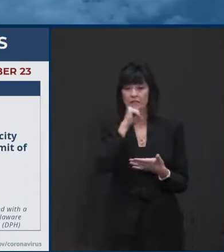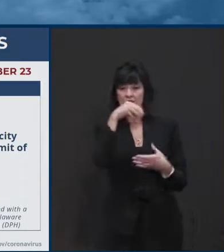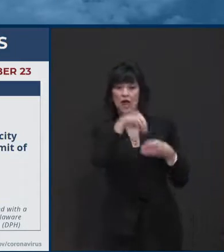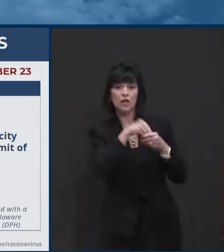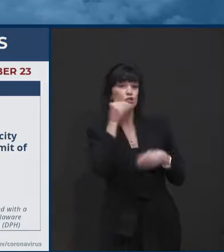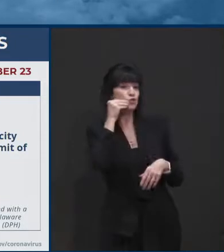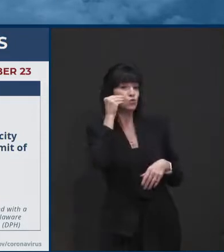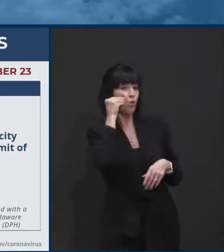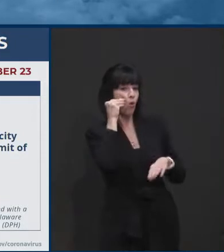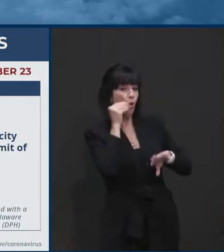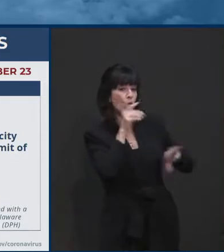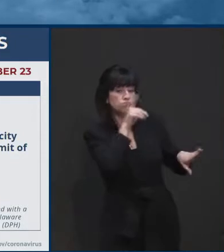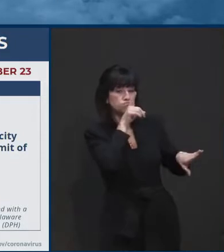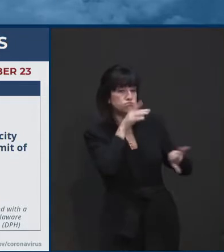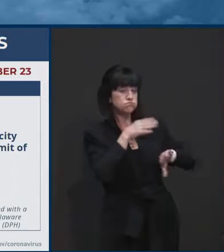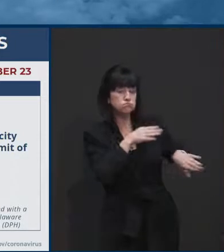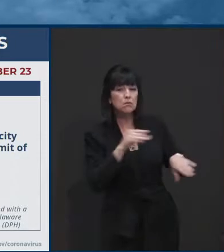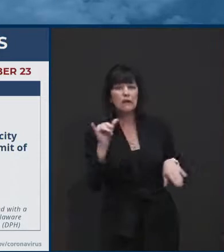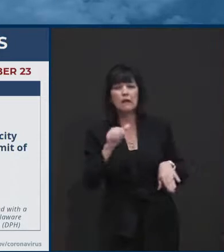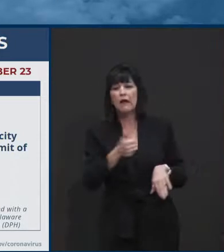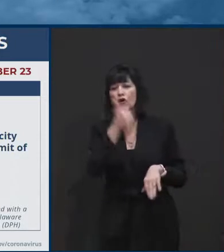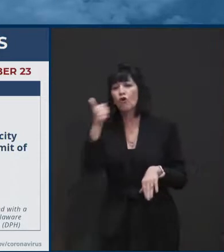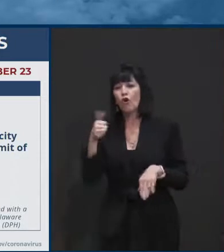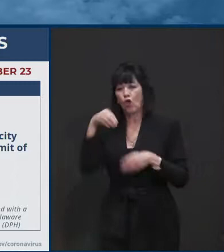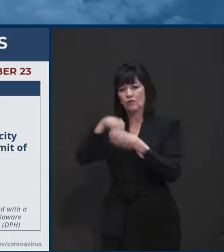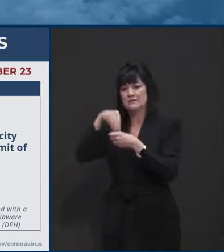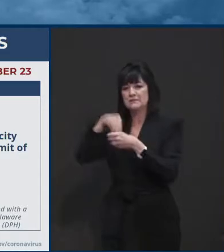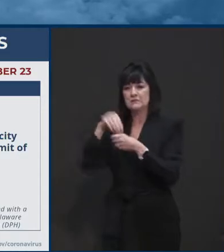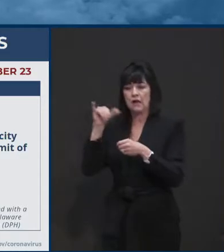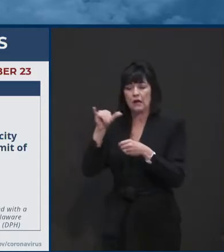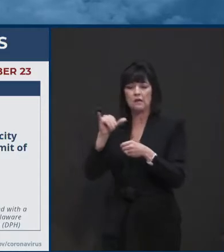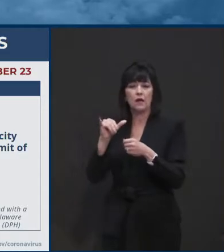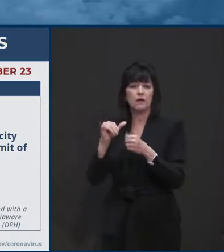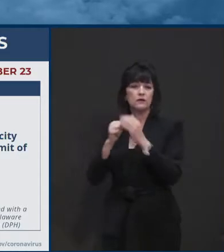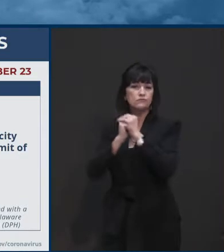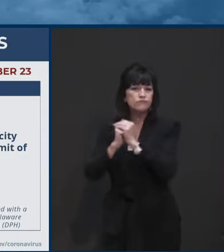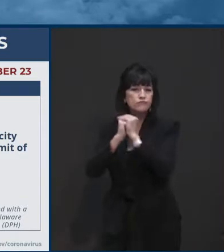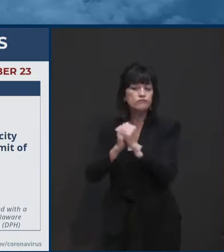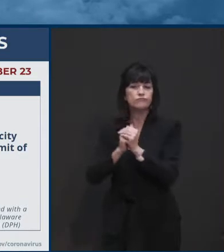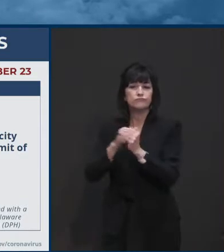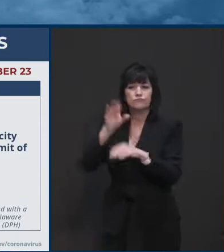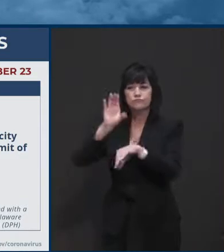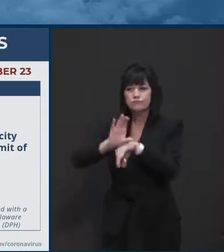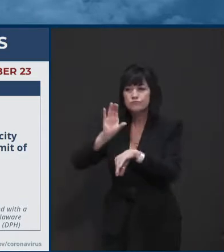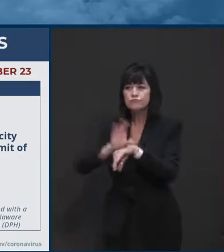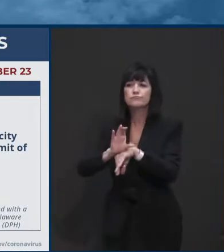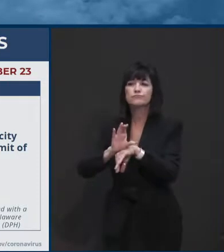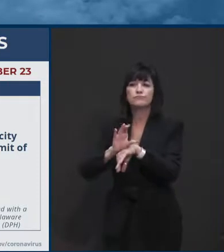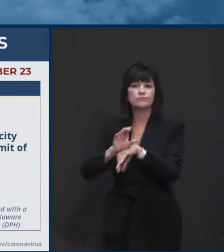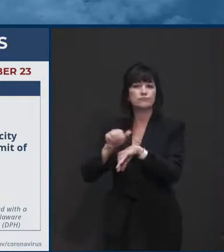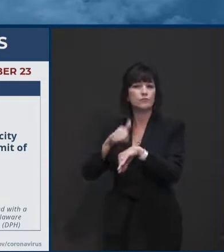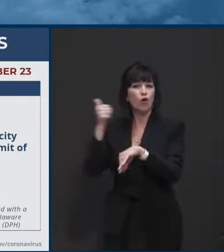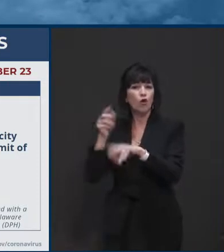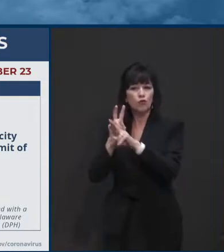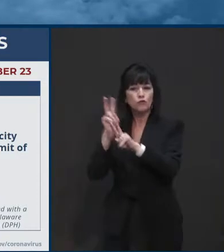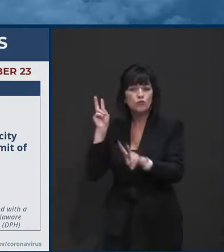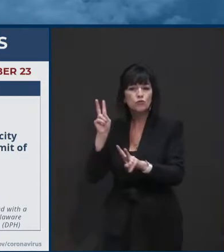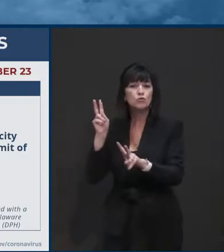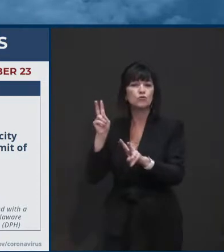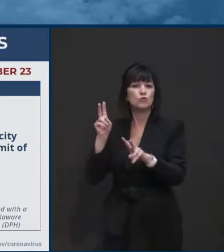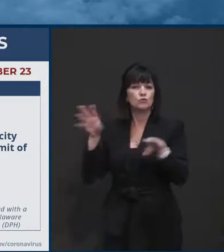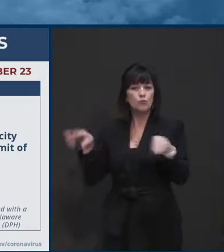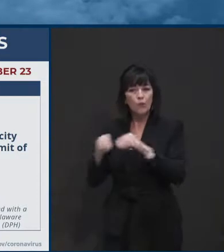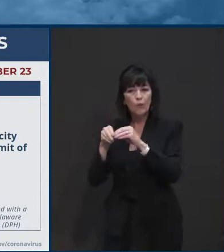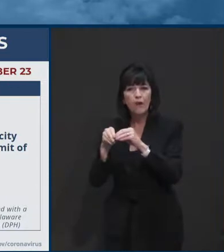of events, weddings, worship services, performances, political gatherings, events in public spaces, including fire